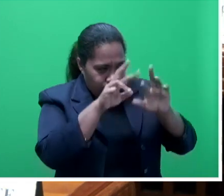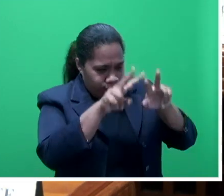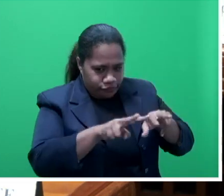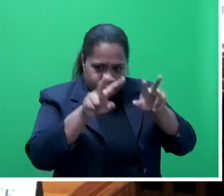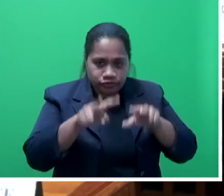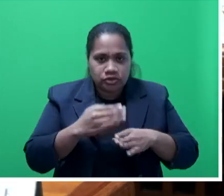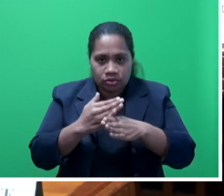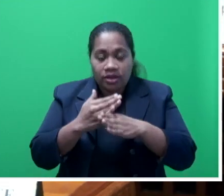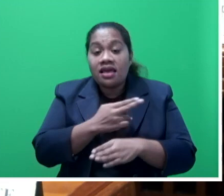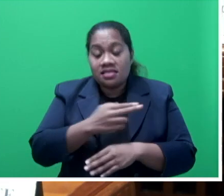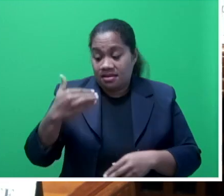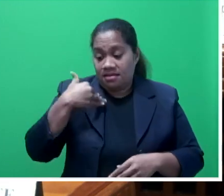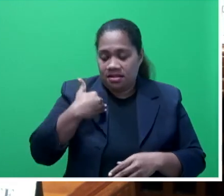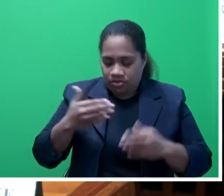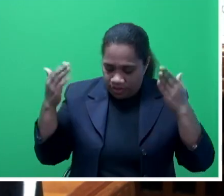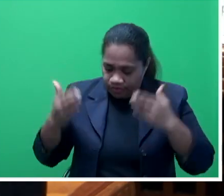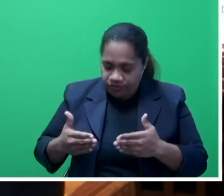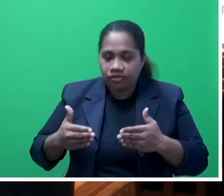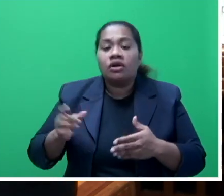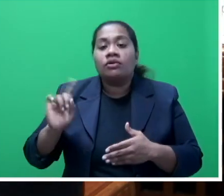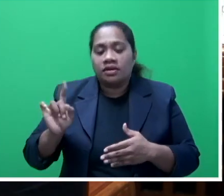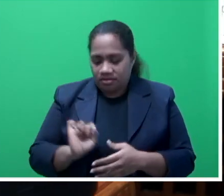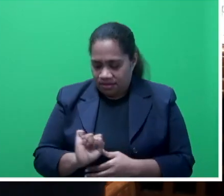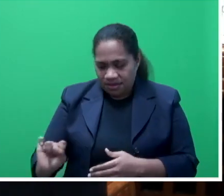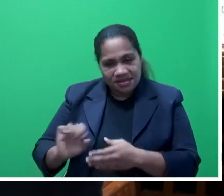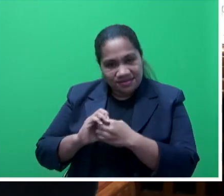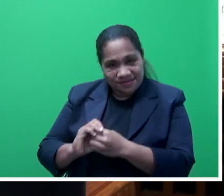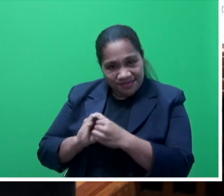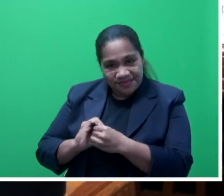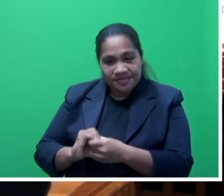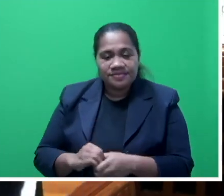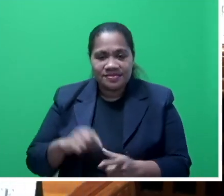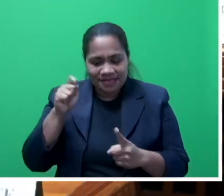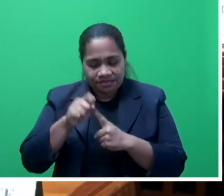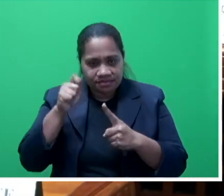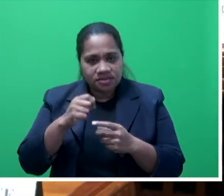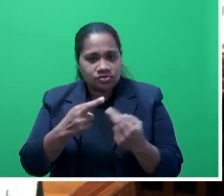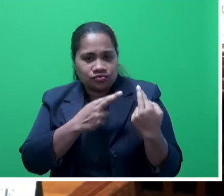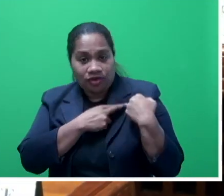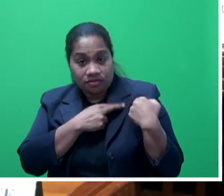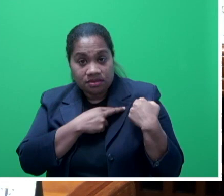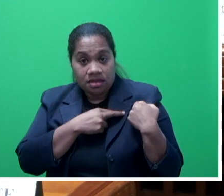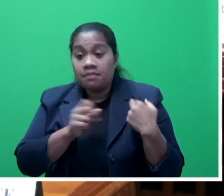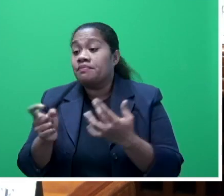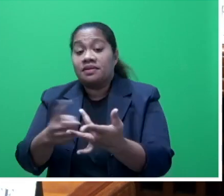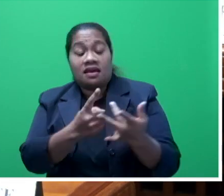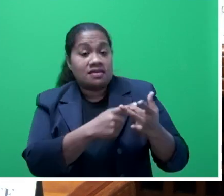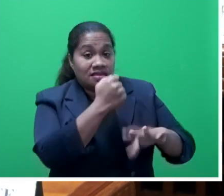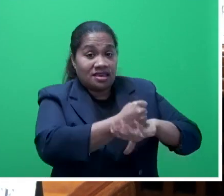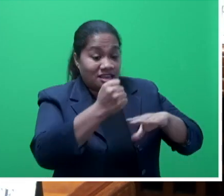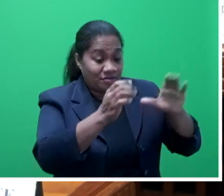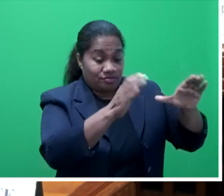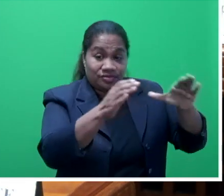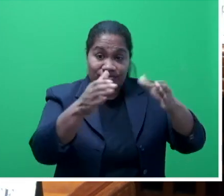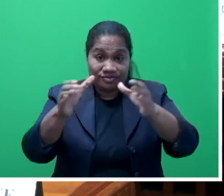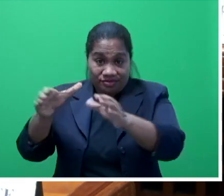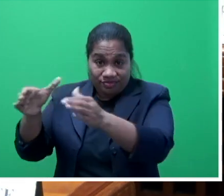concentrate on their technical and very specific roles, whereas all government agencies under